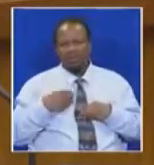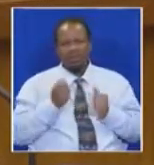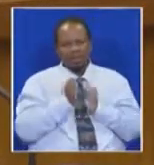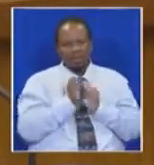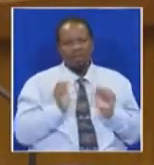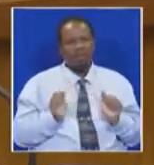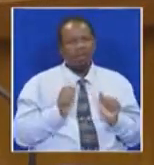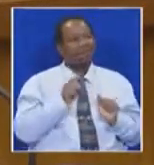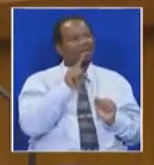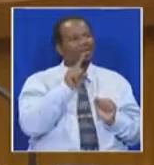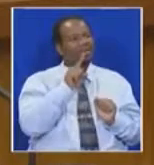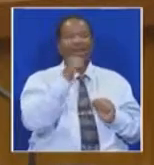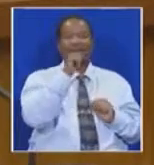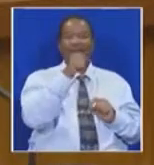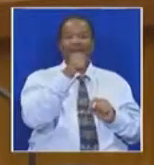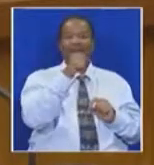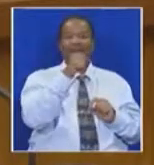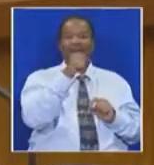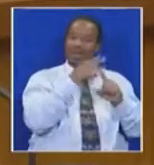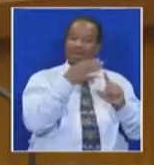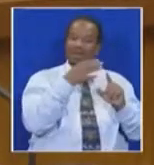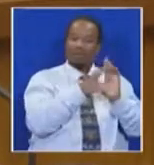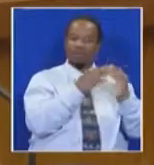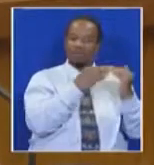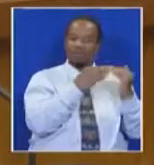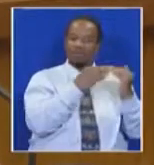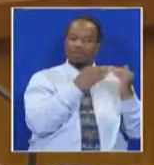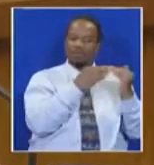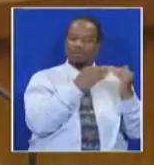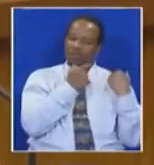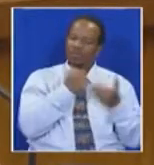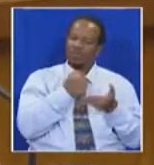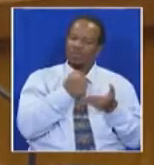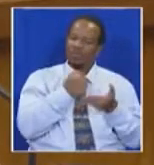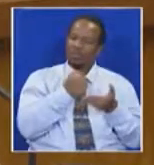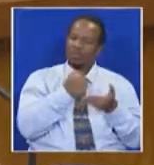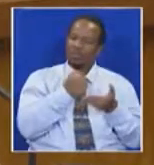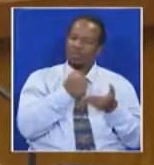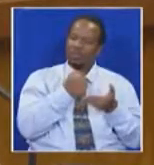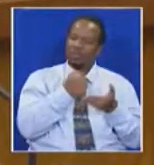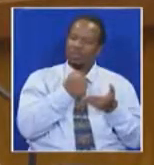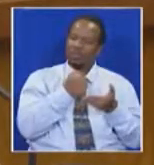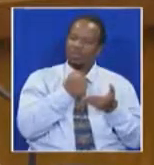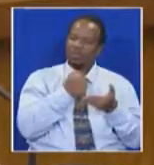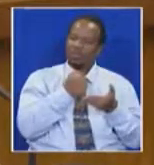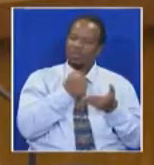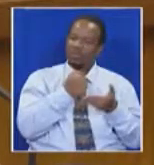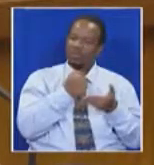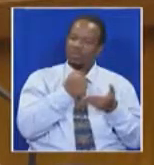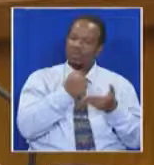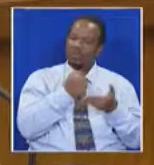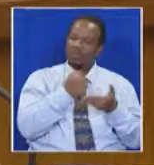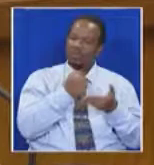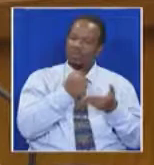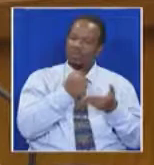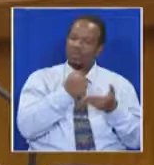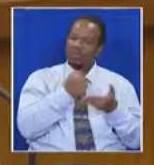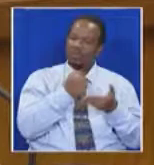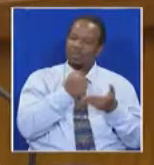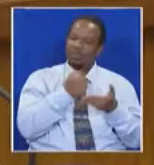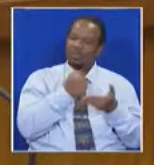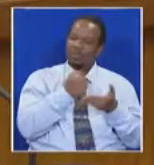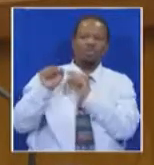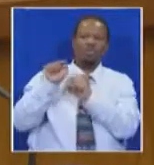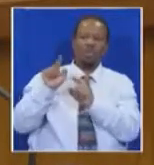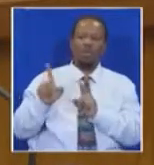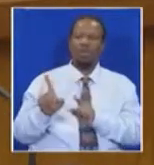executive have a constitutional obligation to assist and protect and ensure the dignity of a court, not attack it.